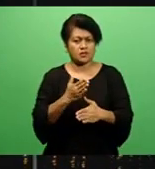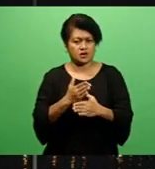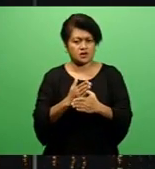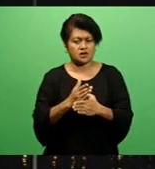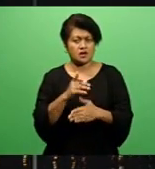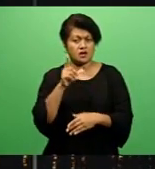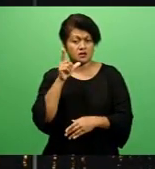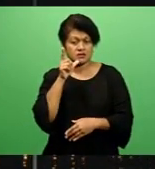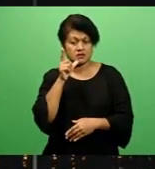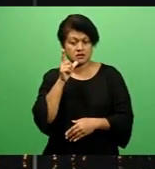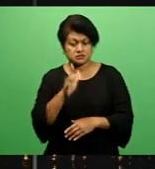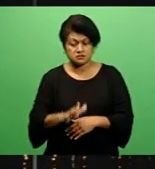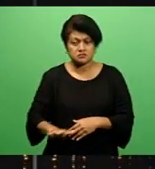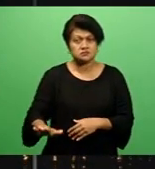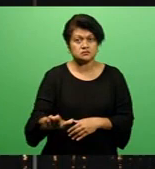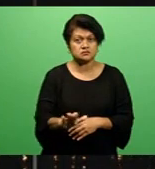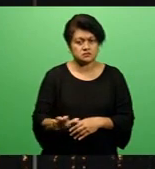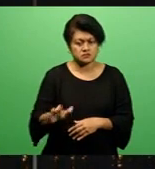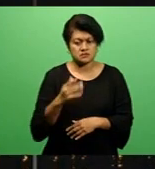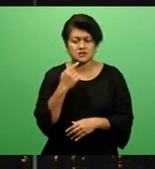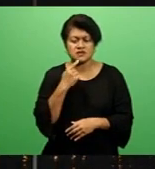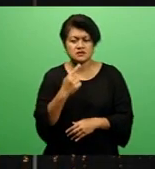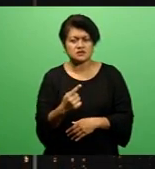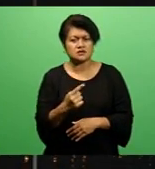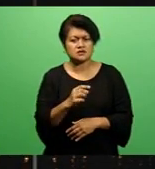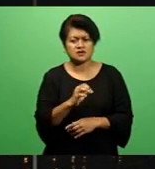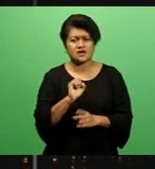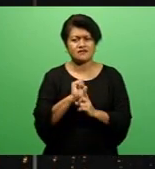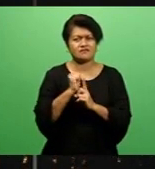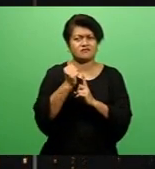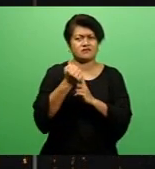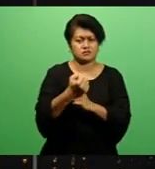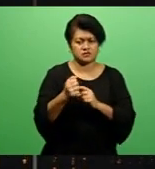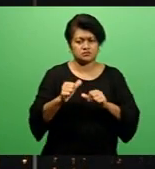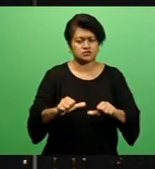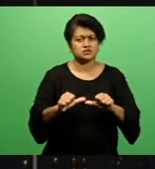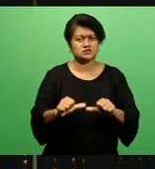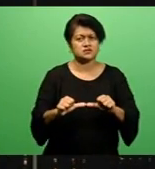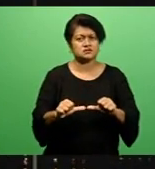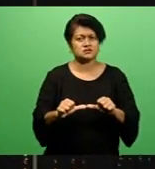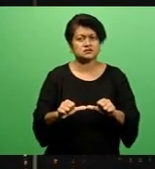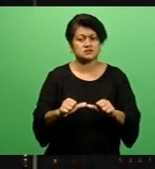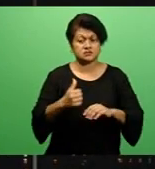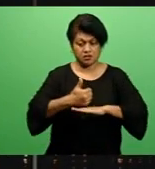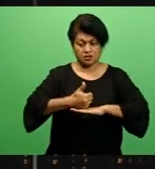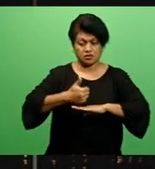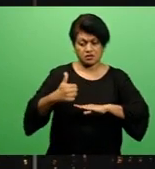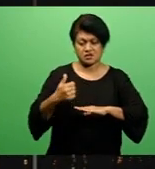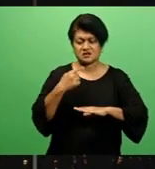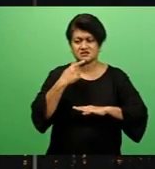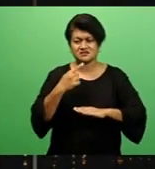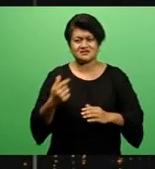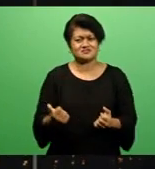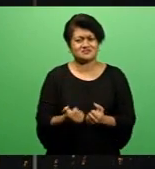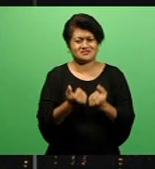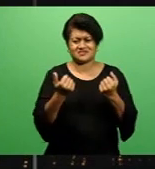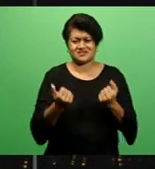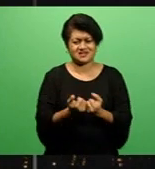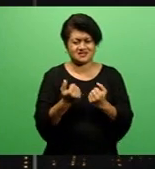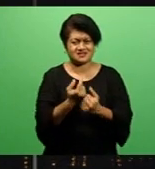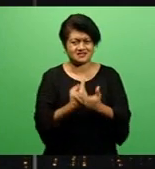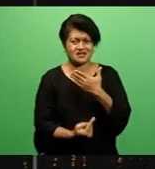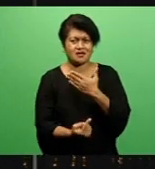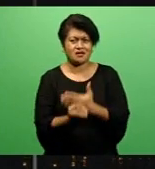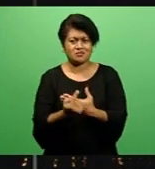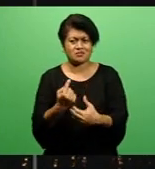company has been found to be in breach of environmental protection laws. According to the authorities, there have been numerous breaches since August last